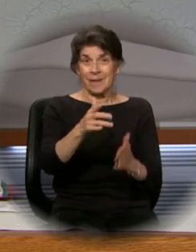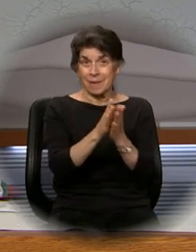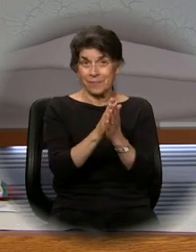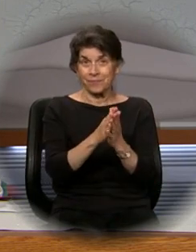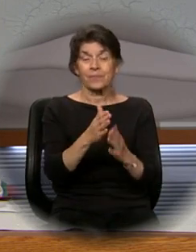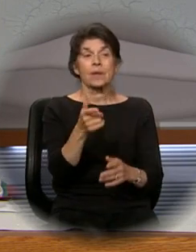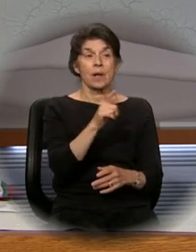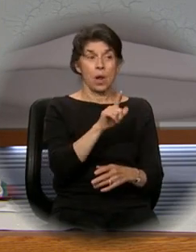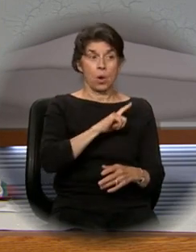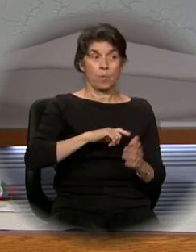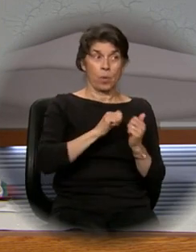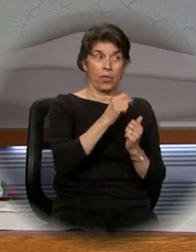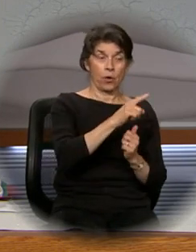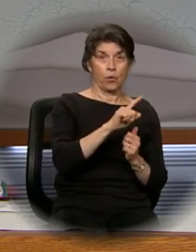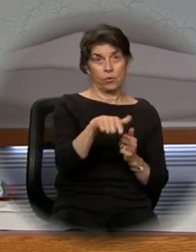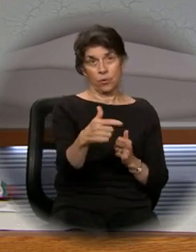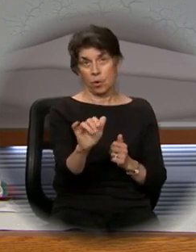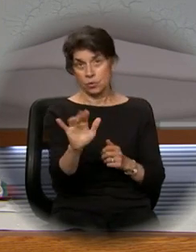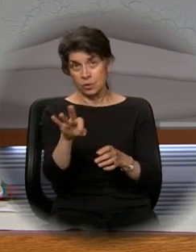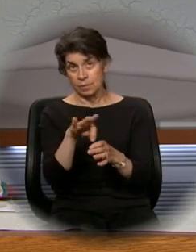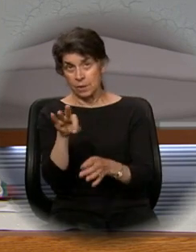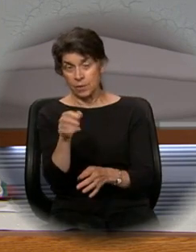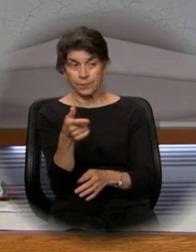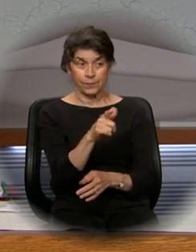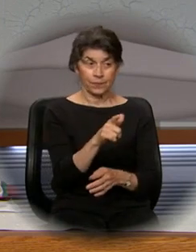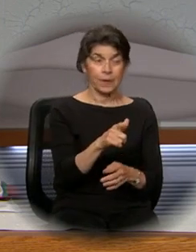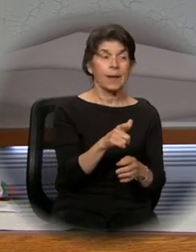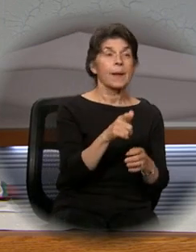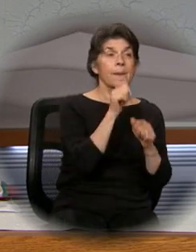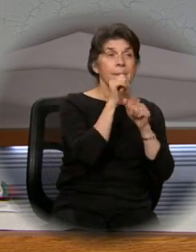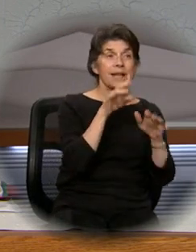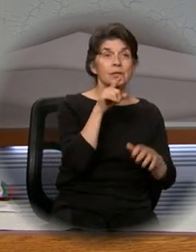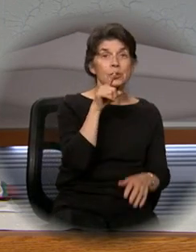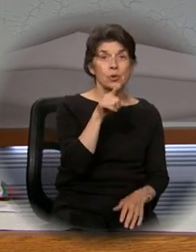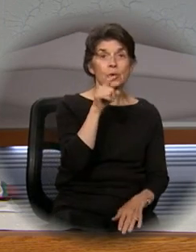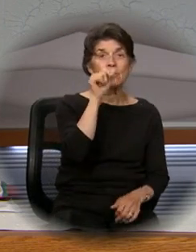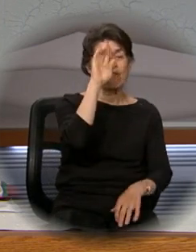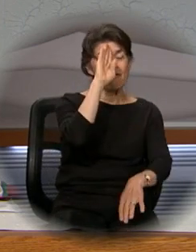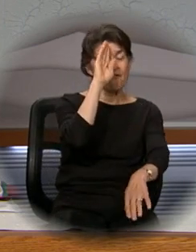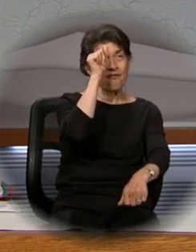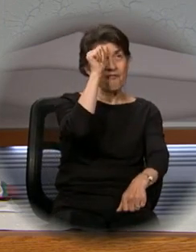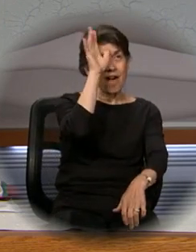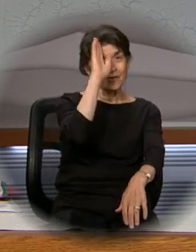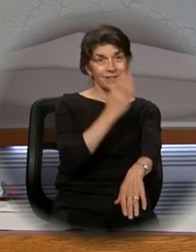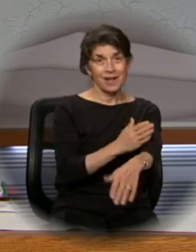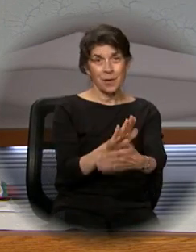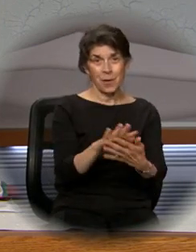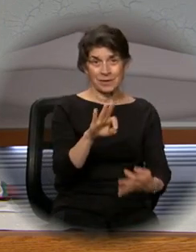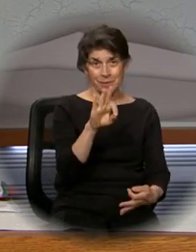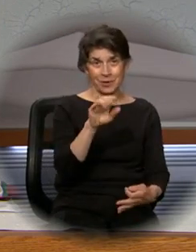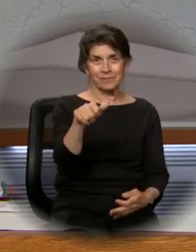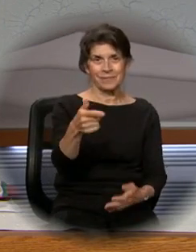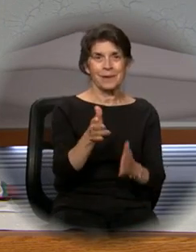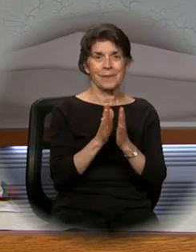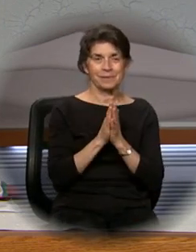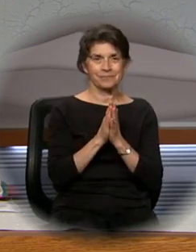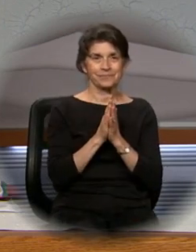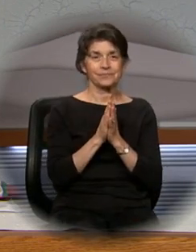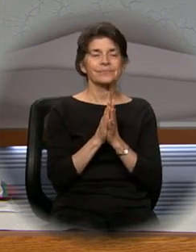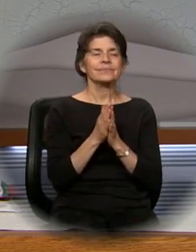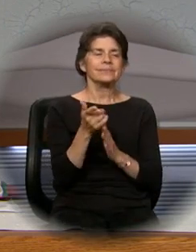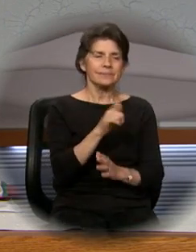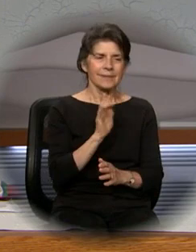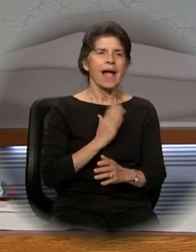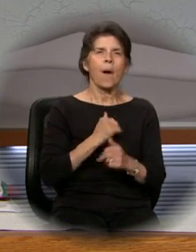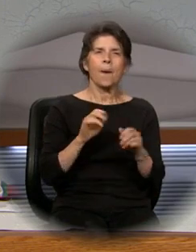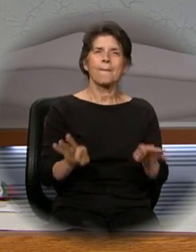with you. And with your spirit. May almighty God bless you, the Father, the Son, and the Holy Spirit. Amen. As our Mass has